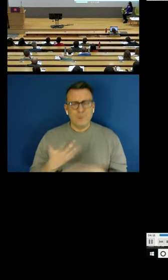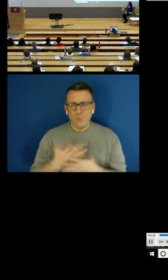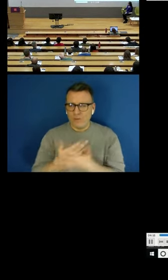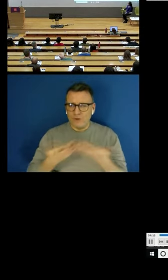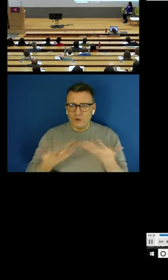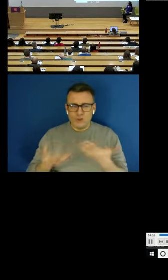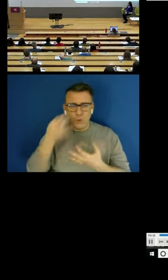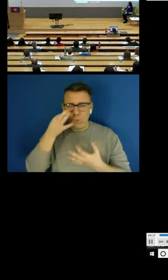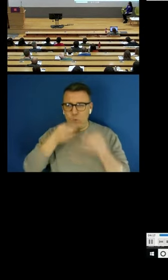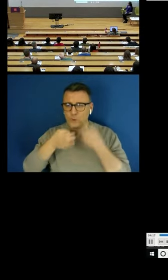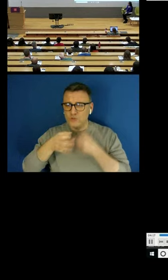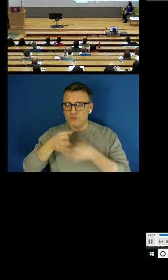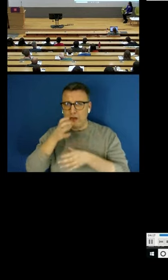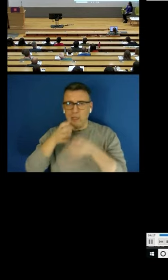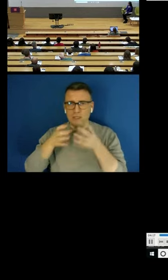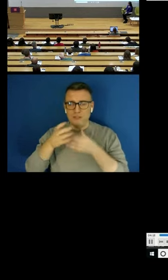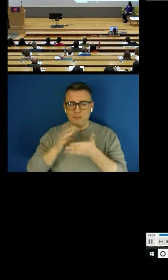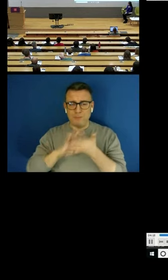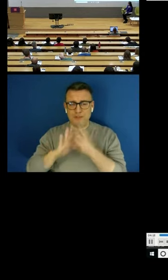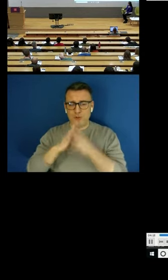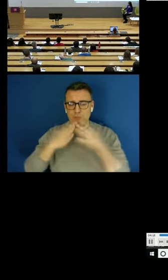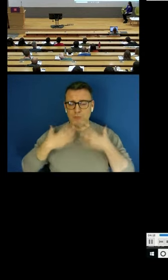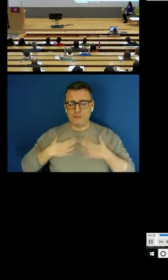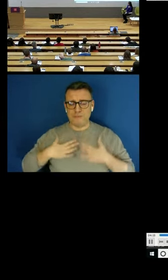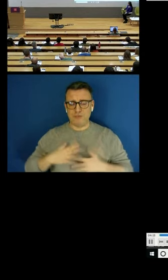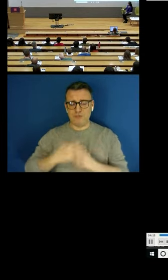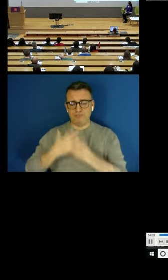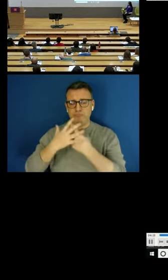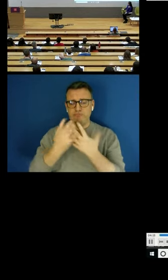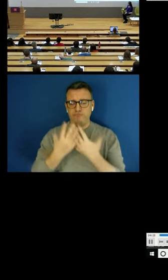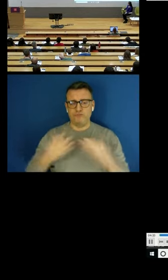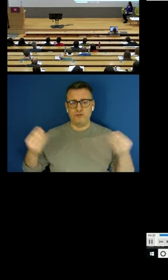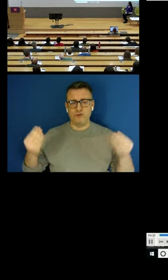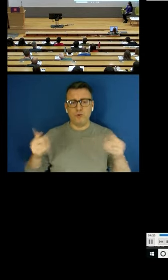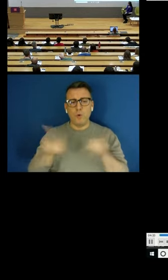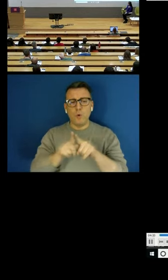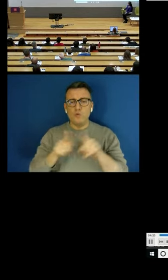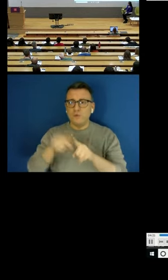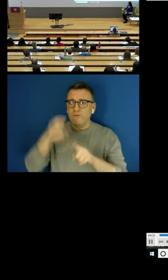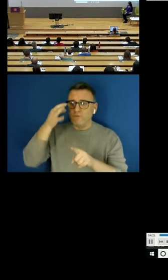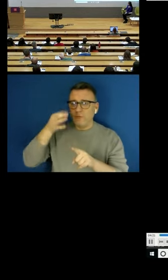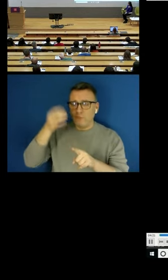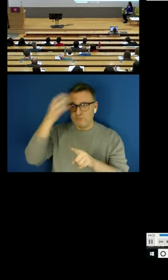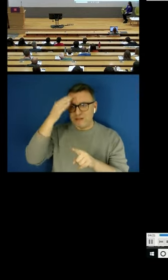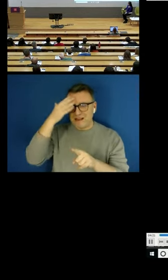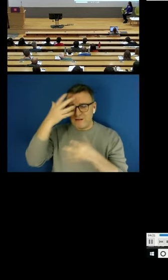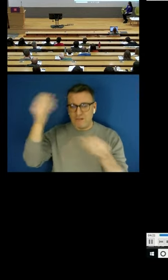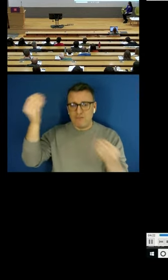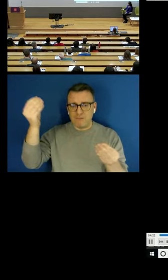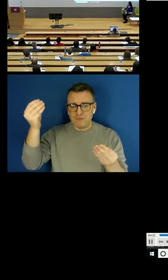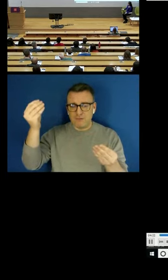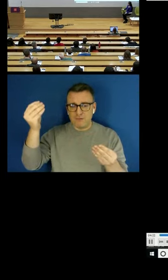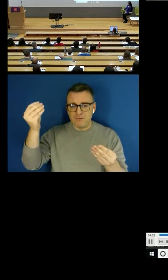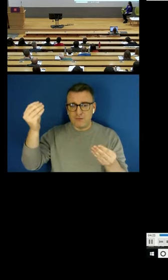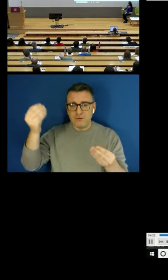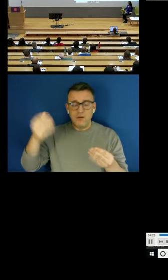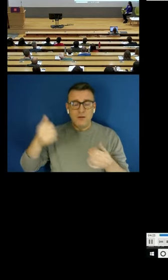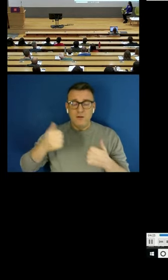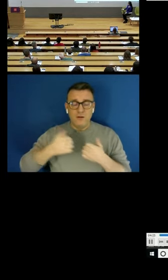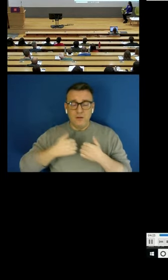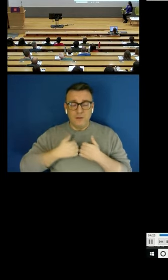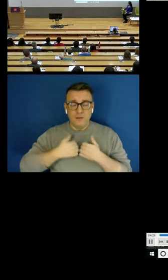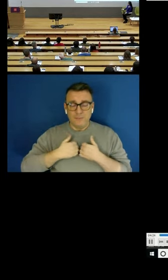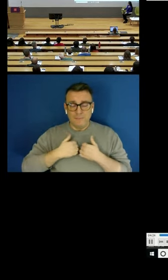your brain and in most instances myself and other colleagues don't drink a lot of water.